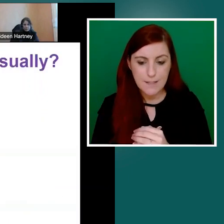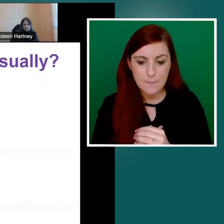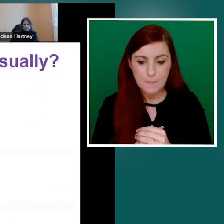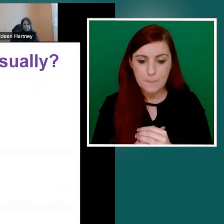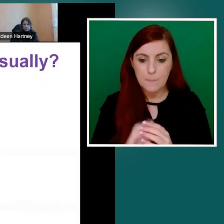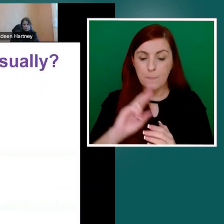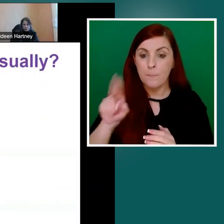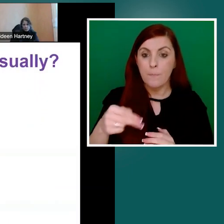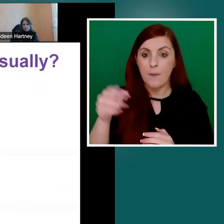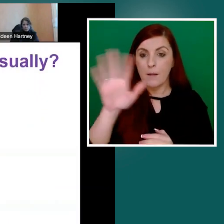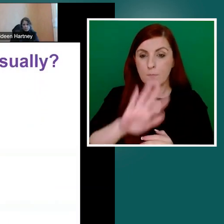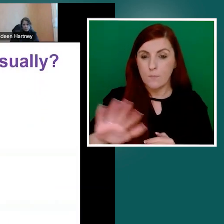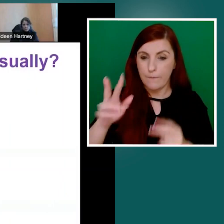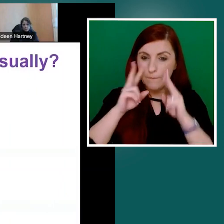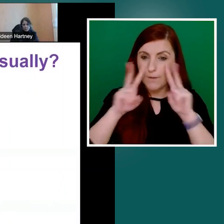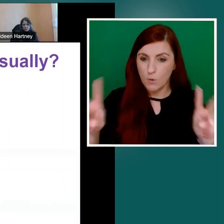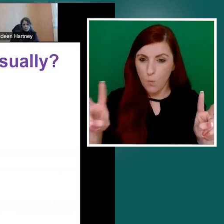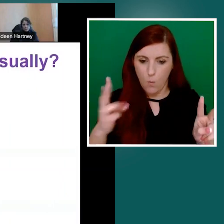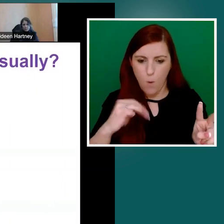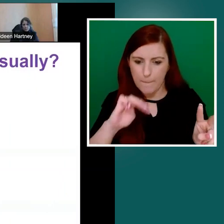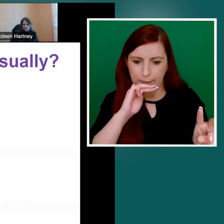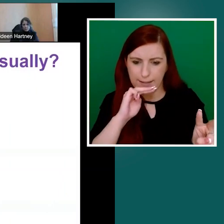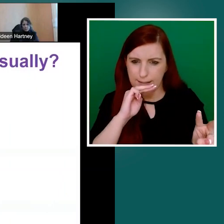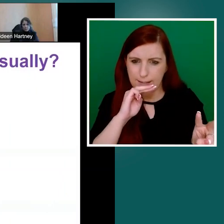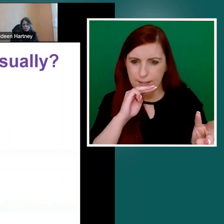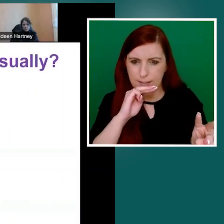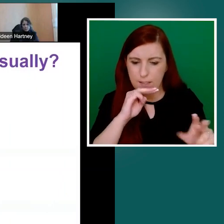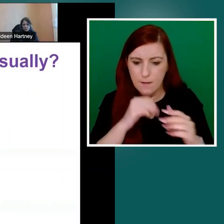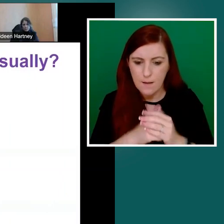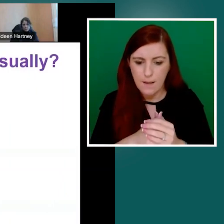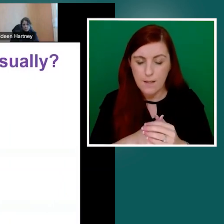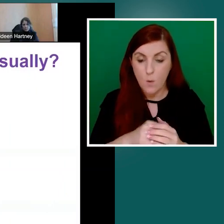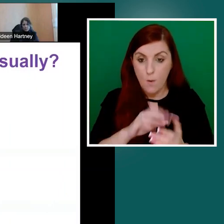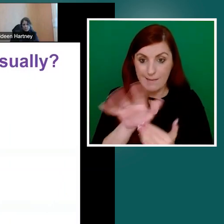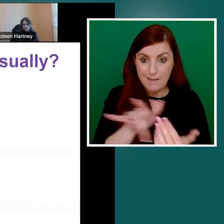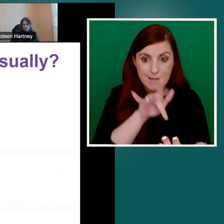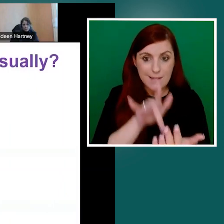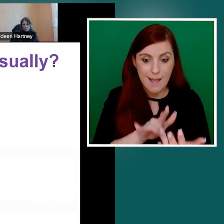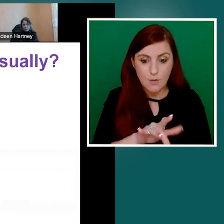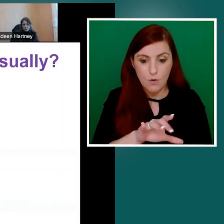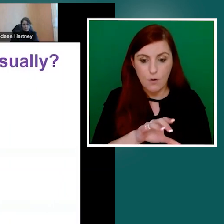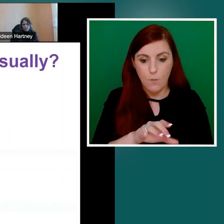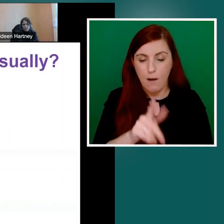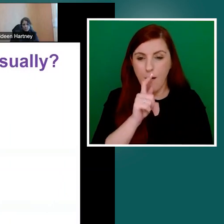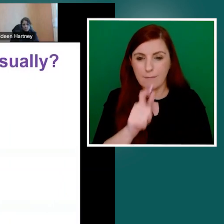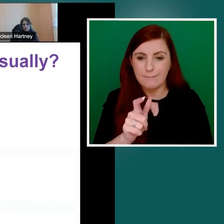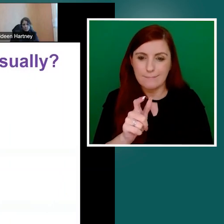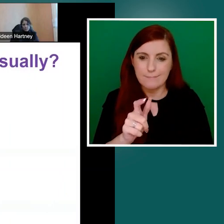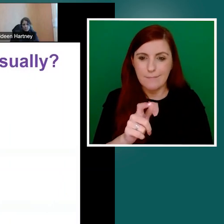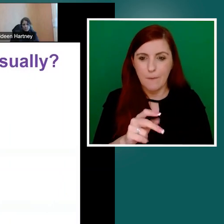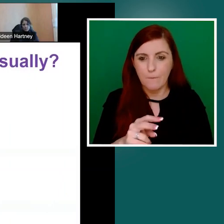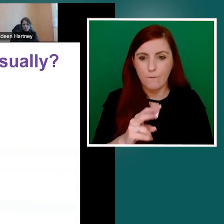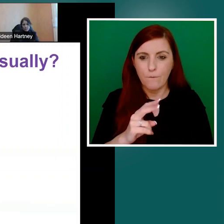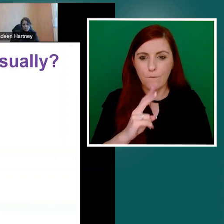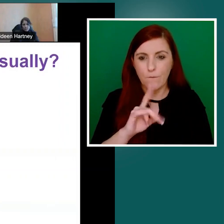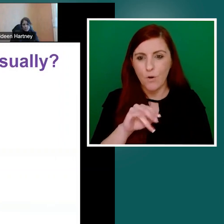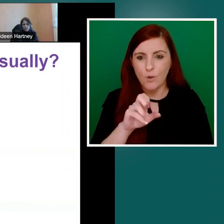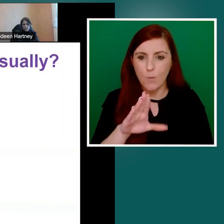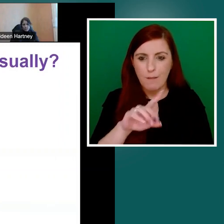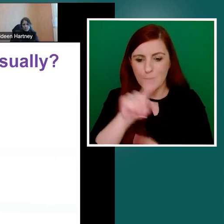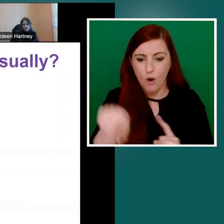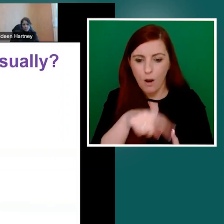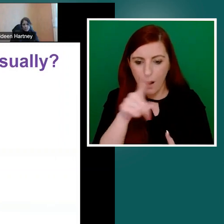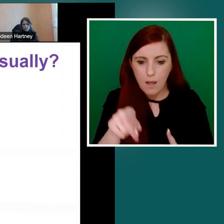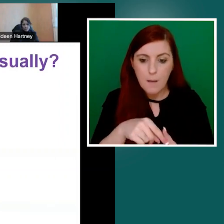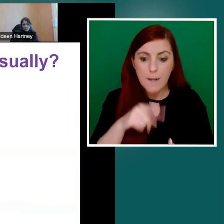definition of literacy and what it means visually. So in the center of that, what we call kind of the virtuous circle of literacy, you have the